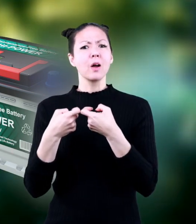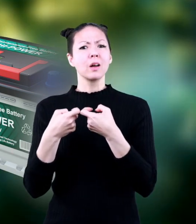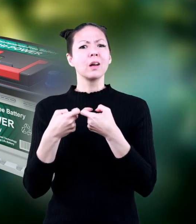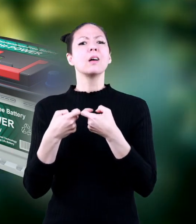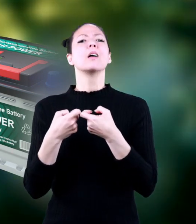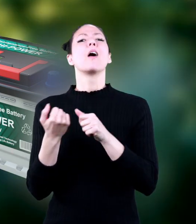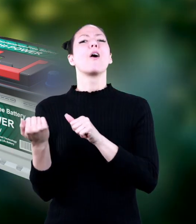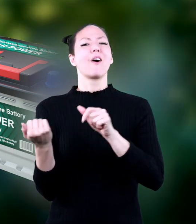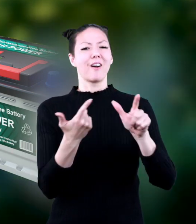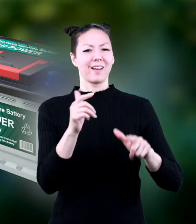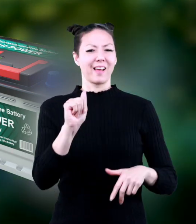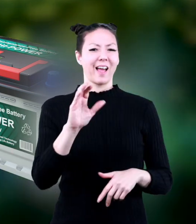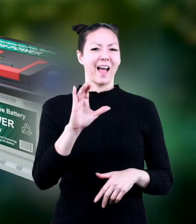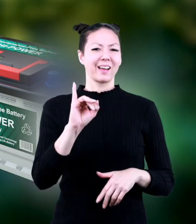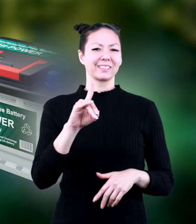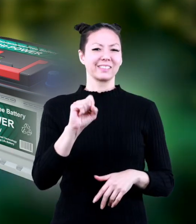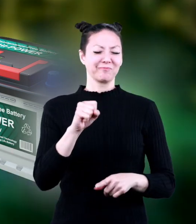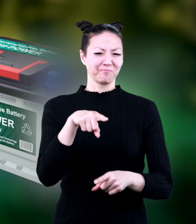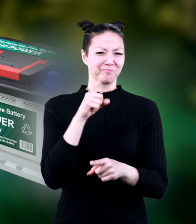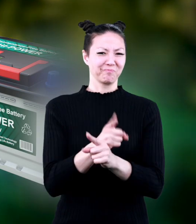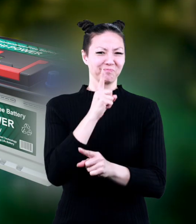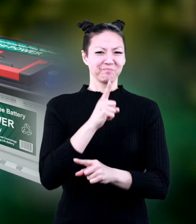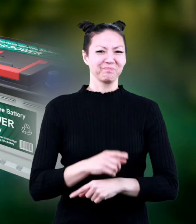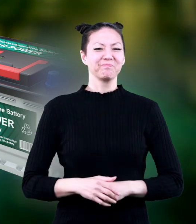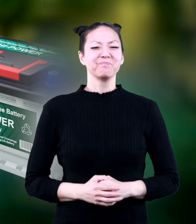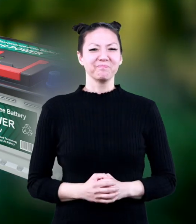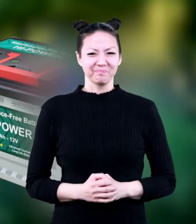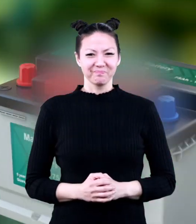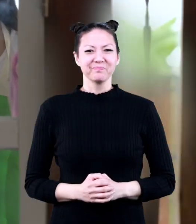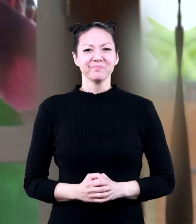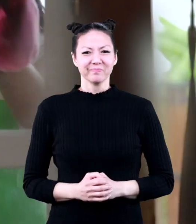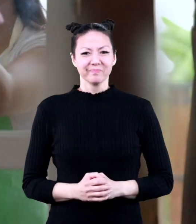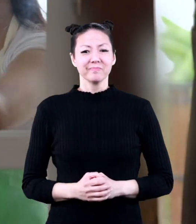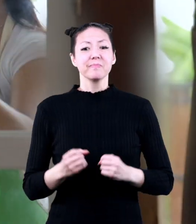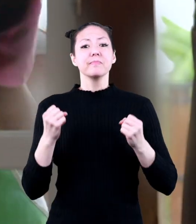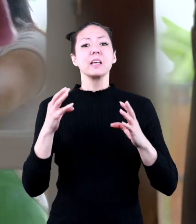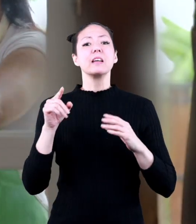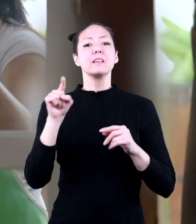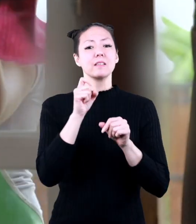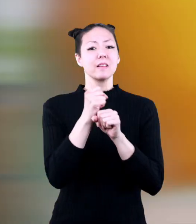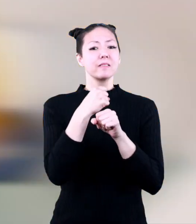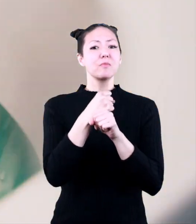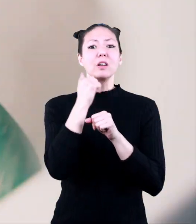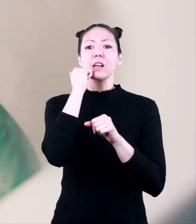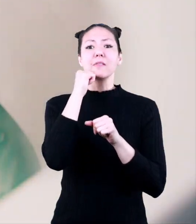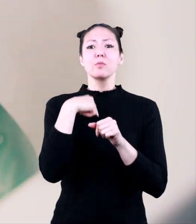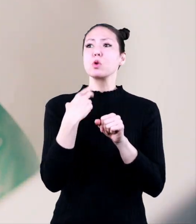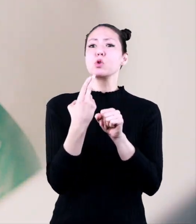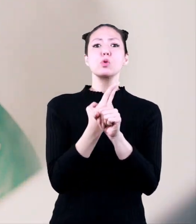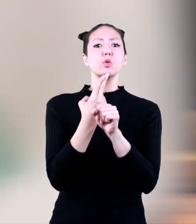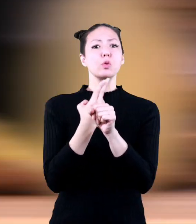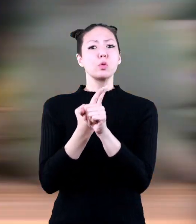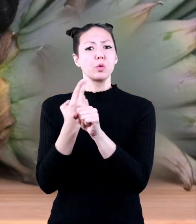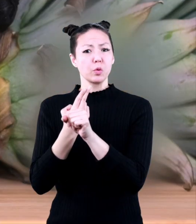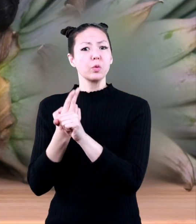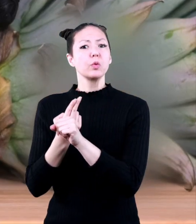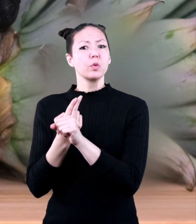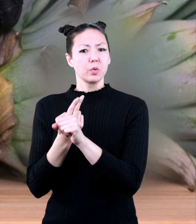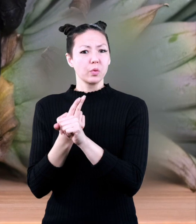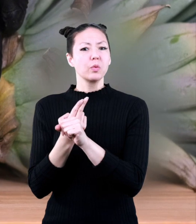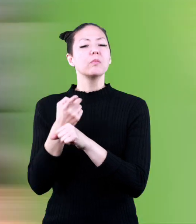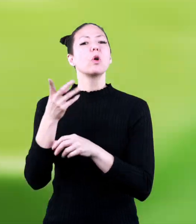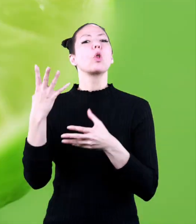you said they are all acids you are correct these and many other everyday household